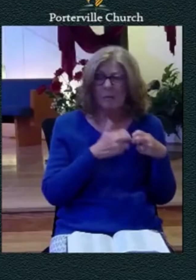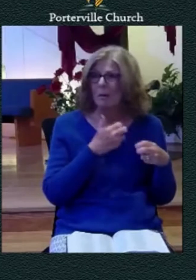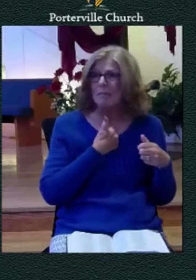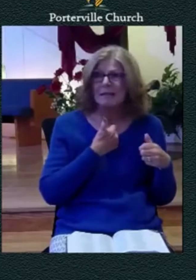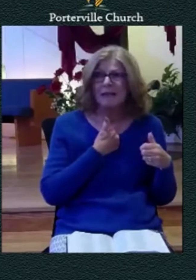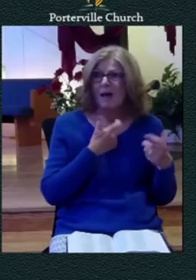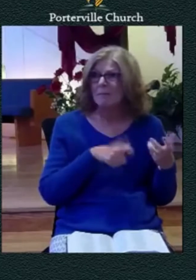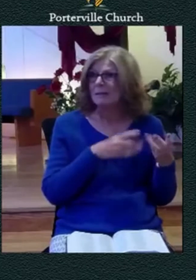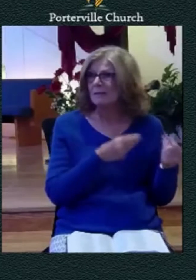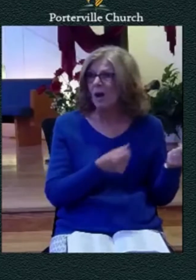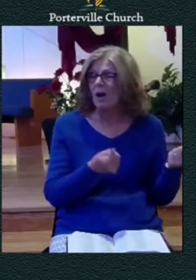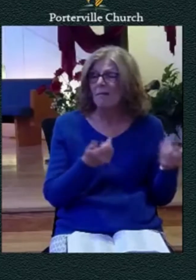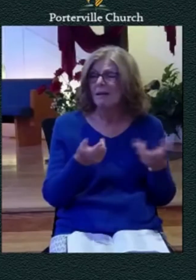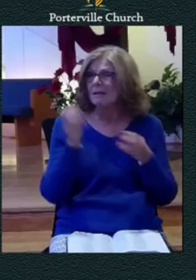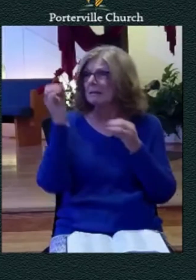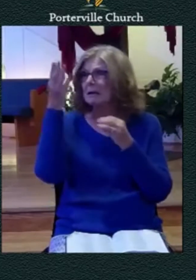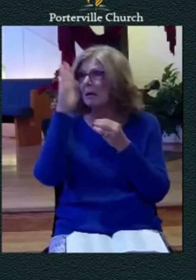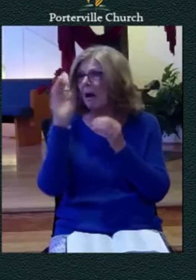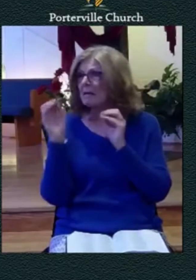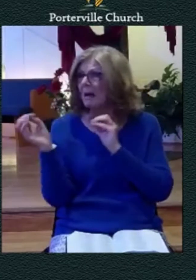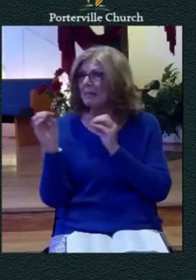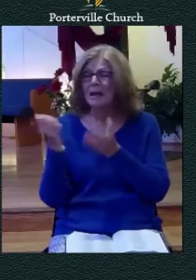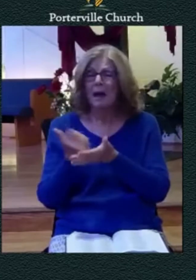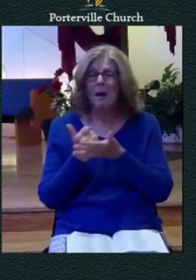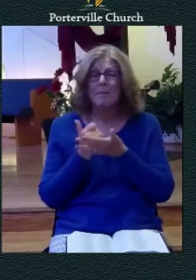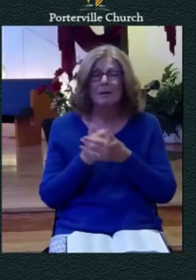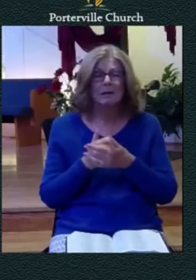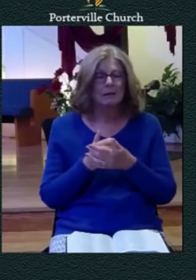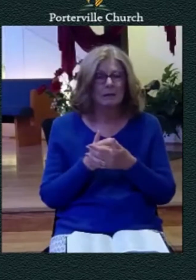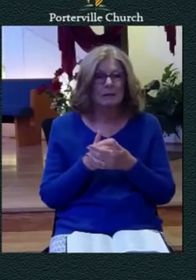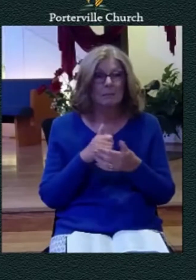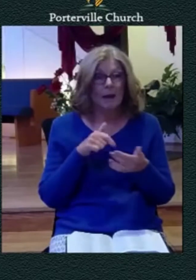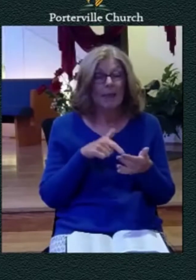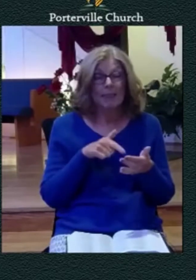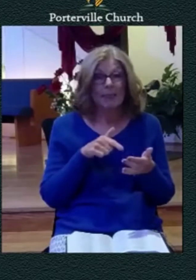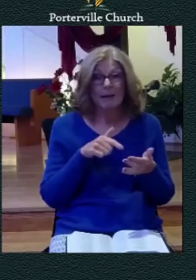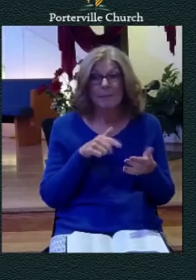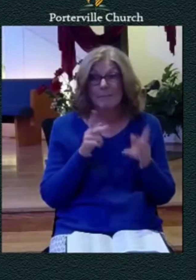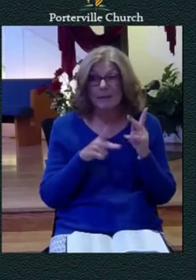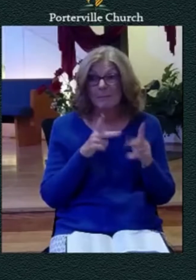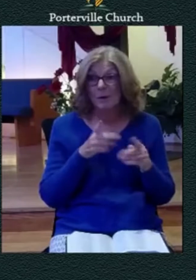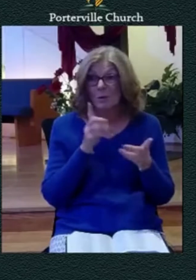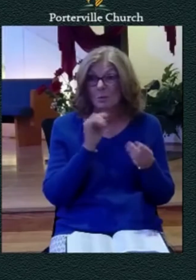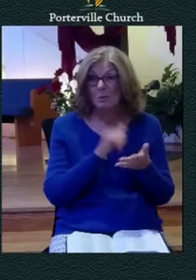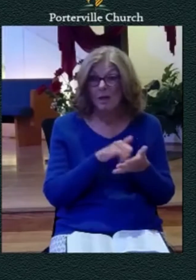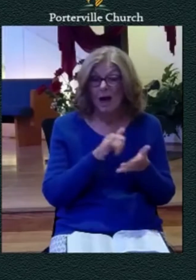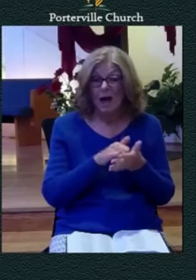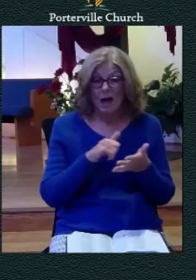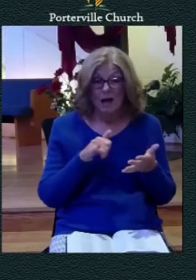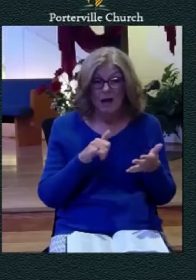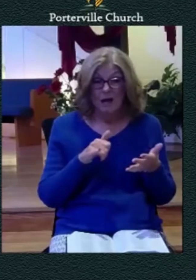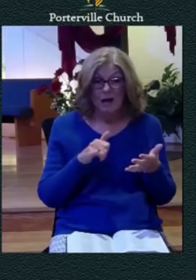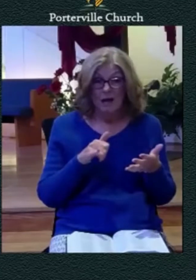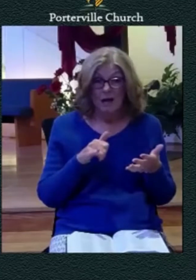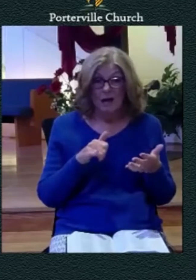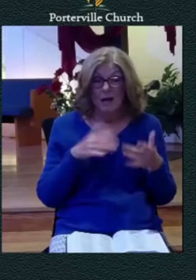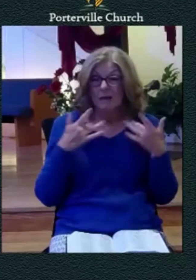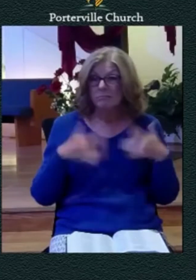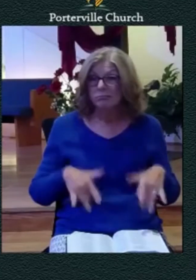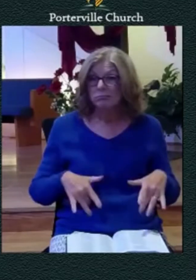that come up in his mind and in his confession what is what he is saying